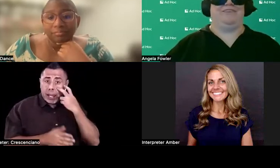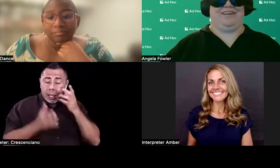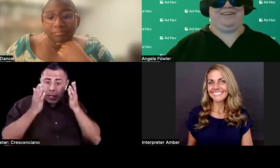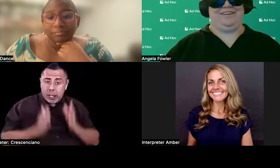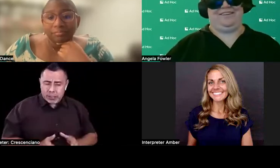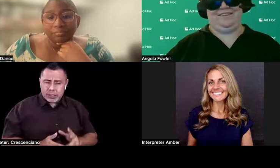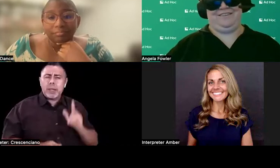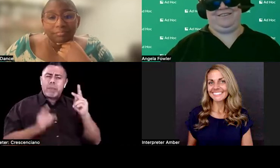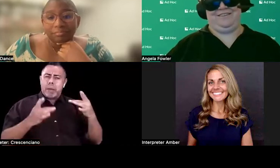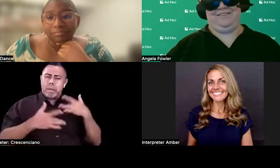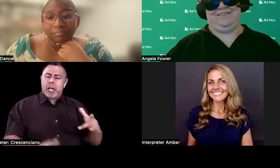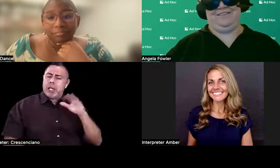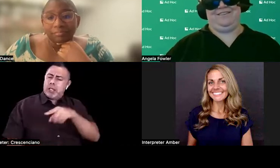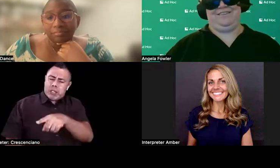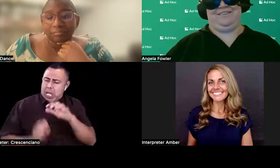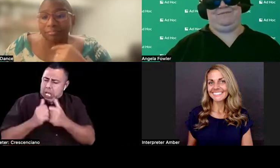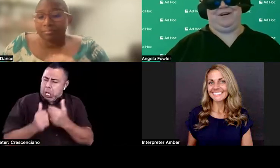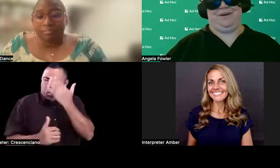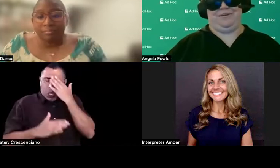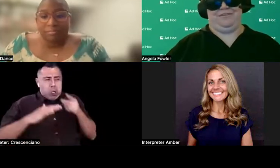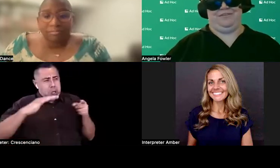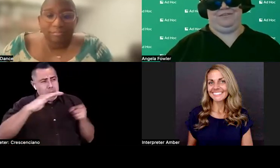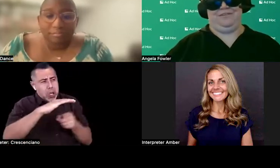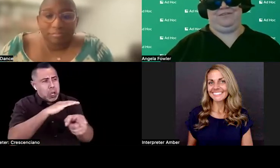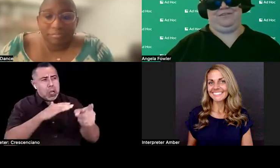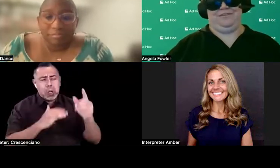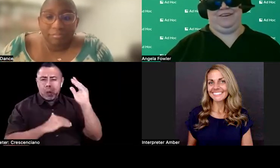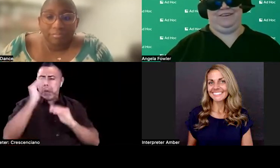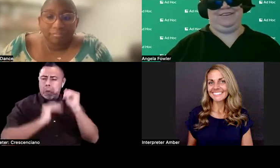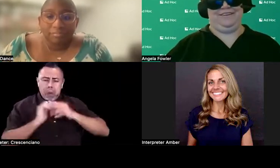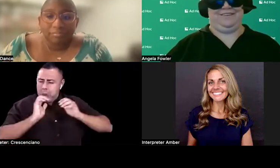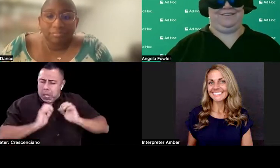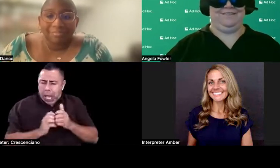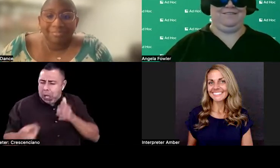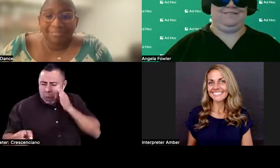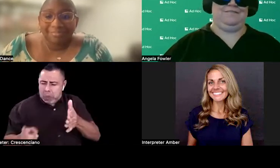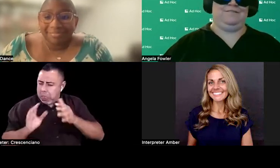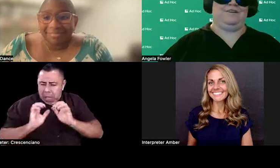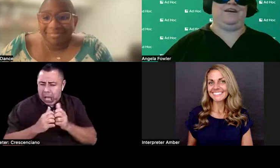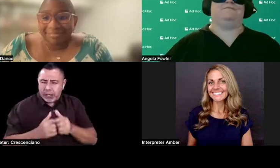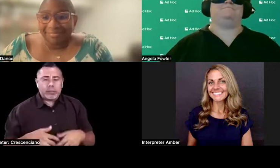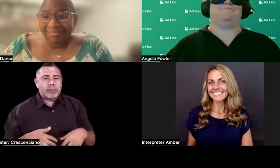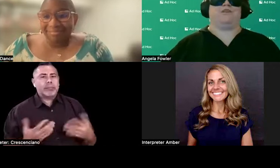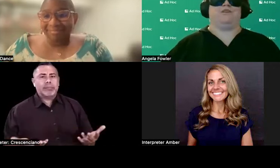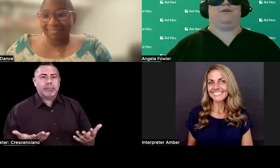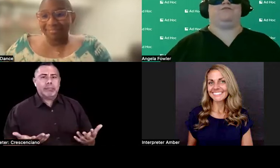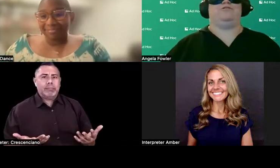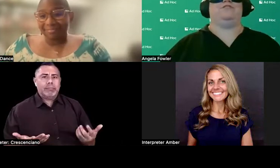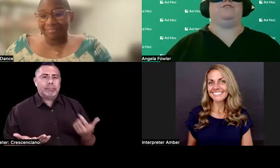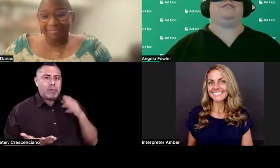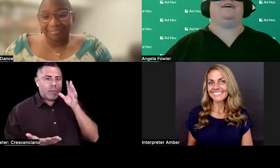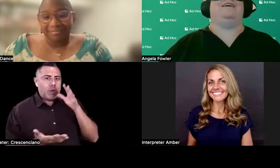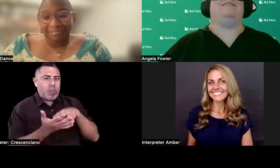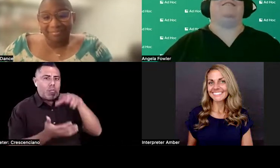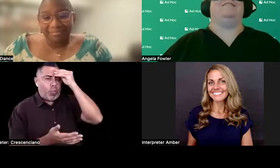around the building? You know, well, I'm going to learn it. And, you know, it's